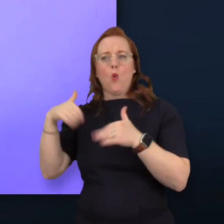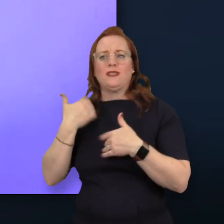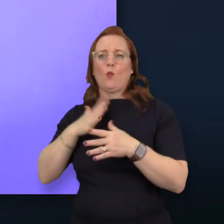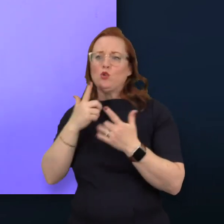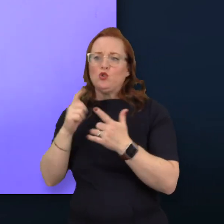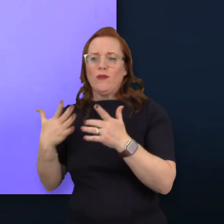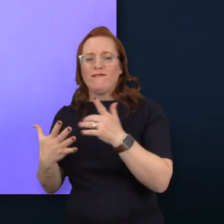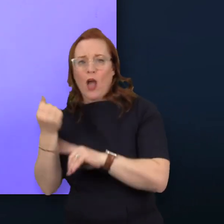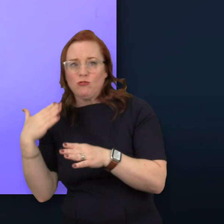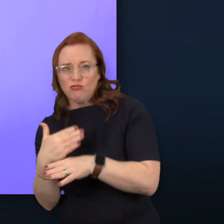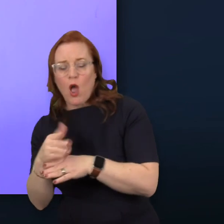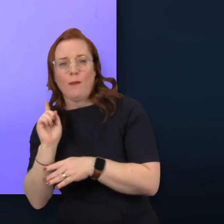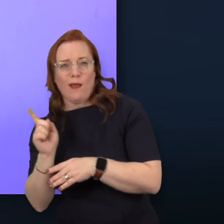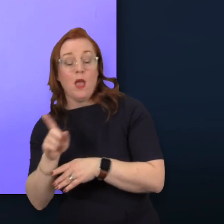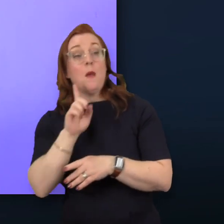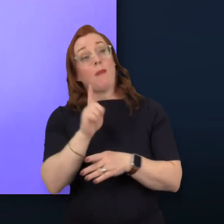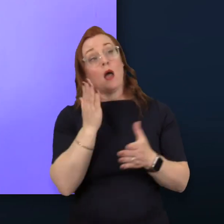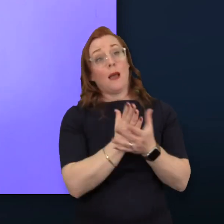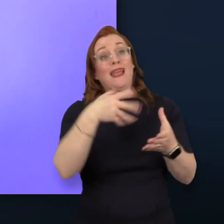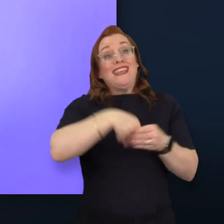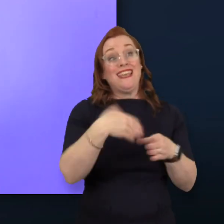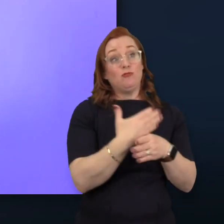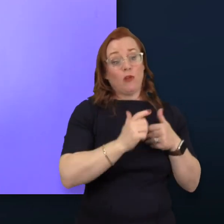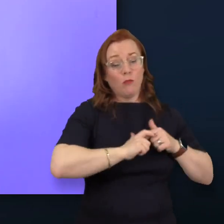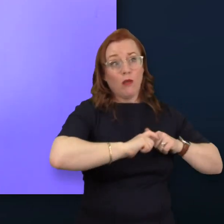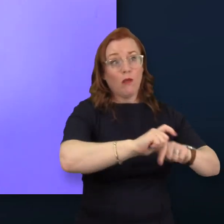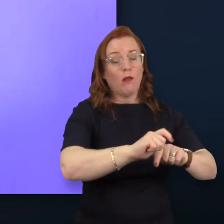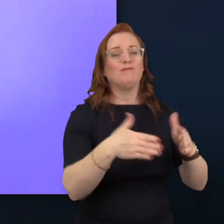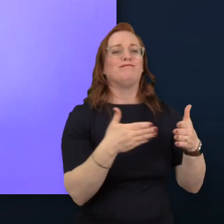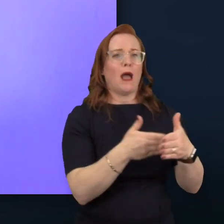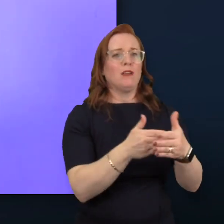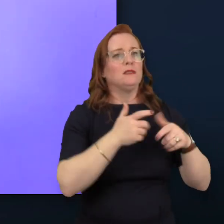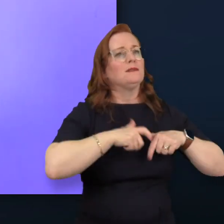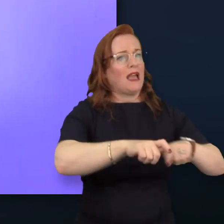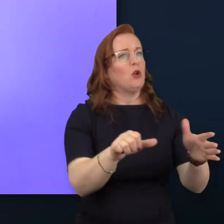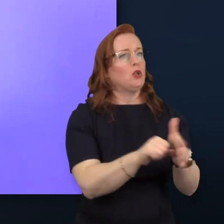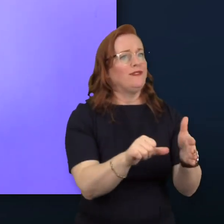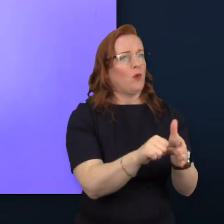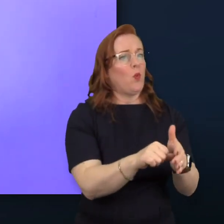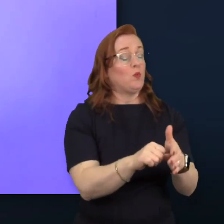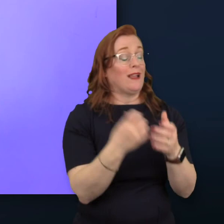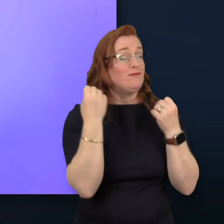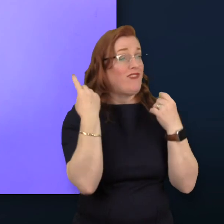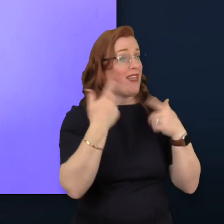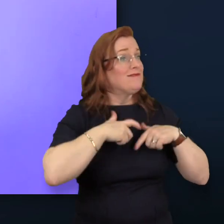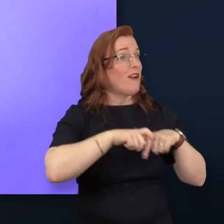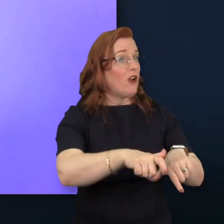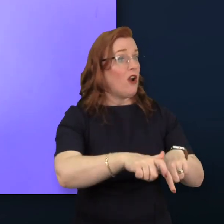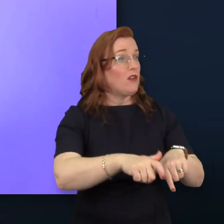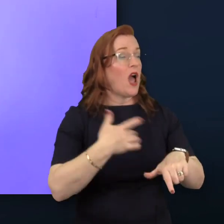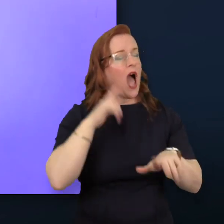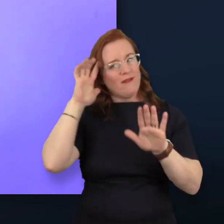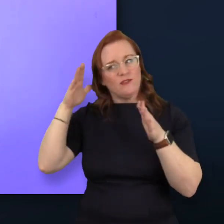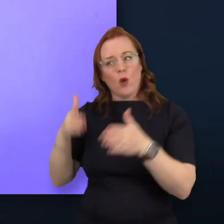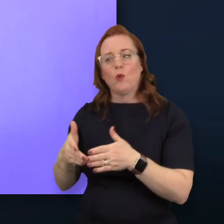that people with autism other forms of diversity faced in work I concentrated